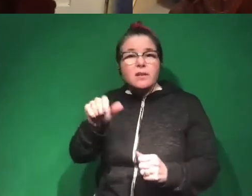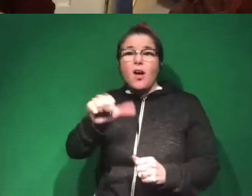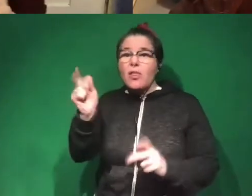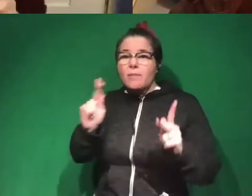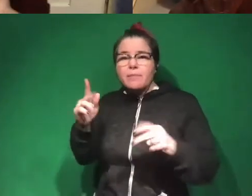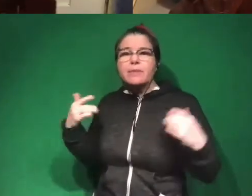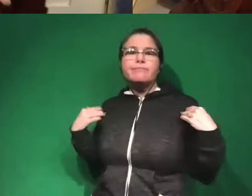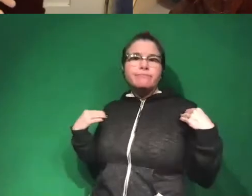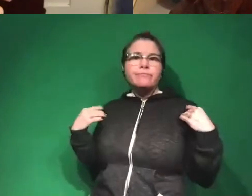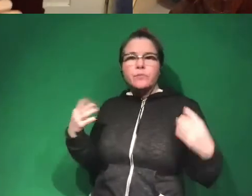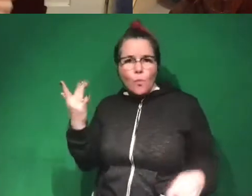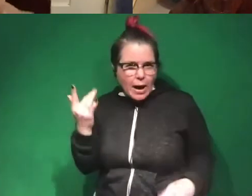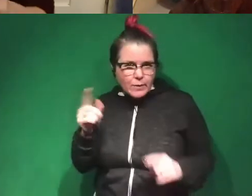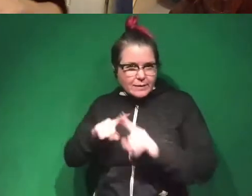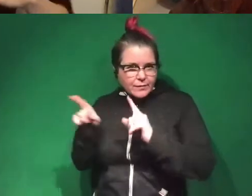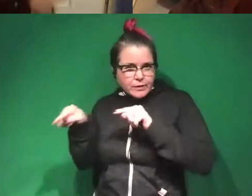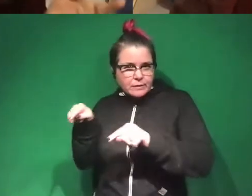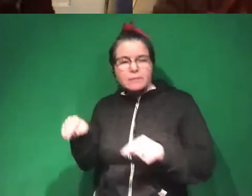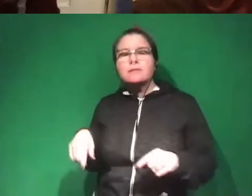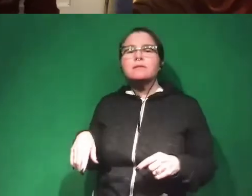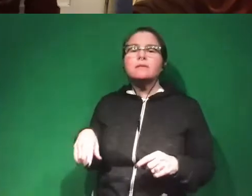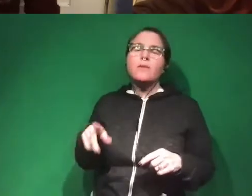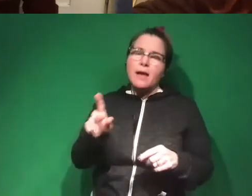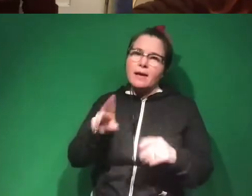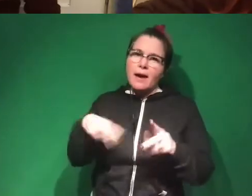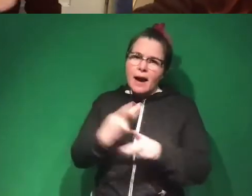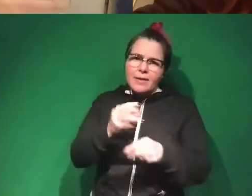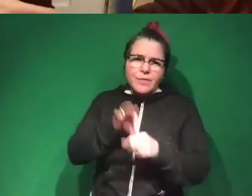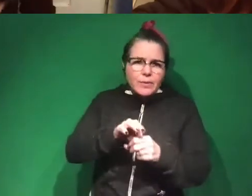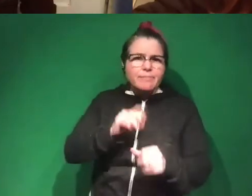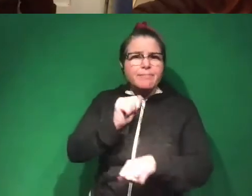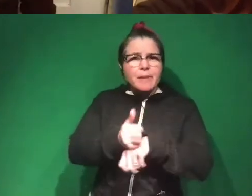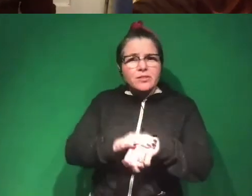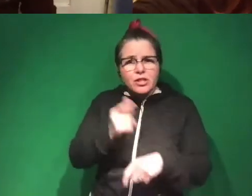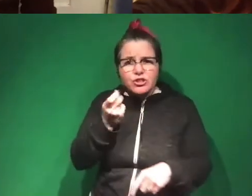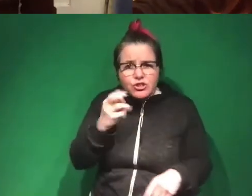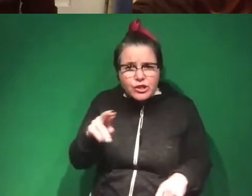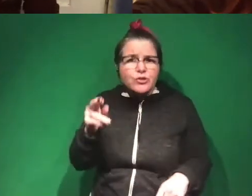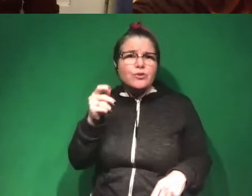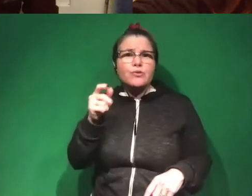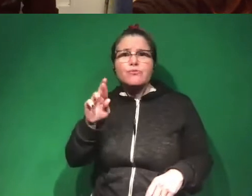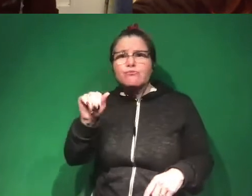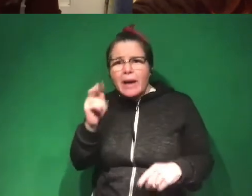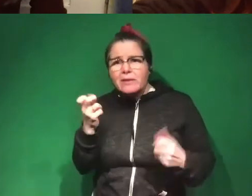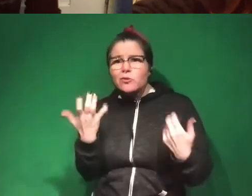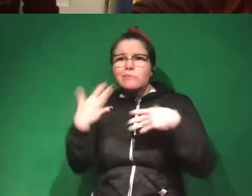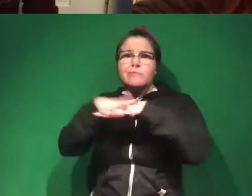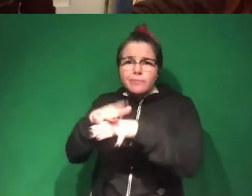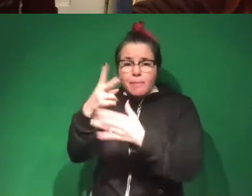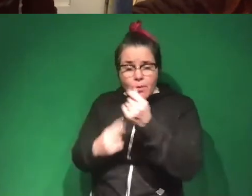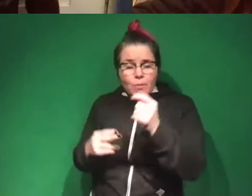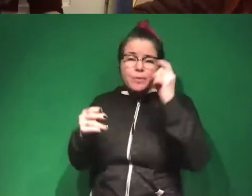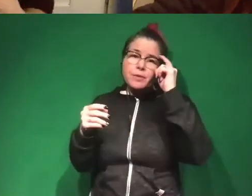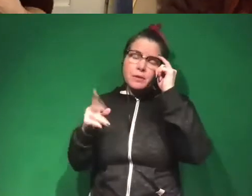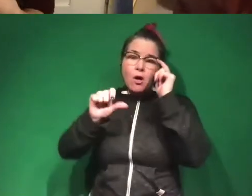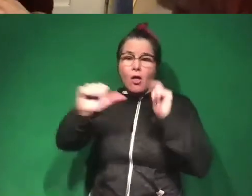engaged? What are the differences in that kind of engagement or voting based on gender or race or the intersection of the two? Things like that. And other political